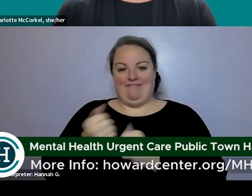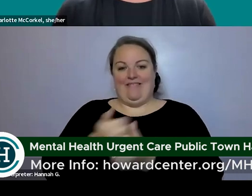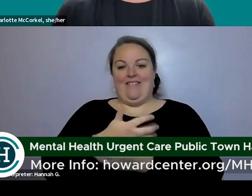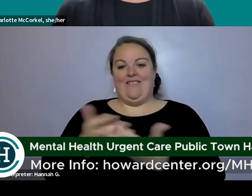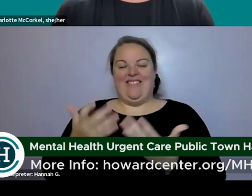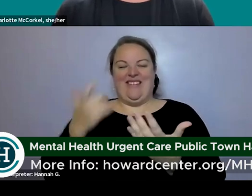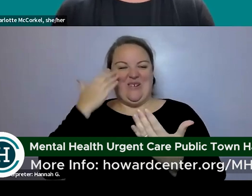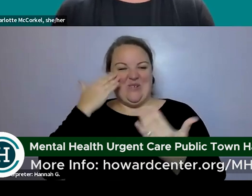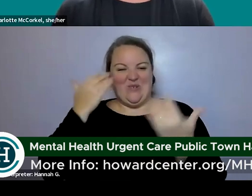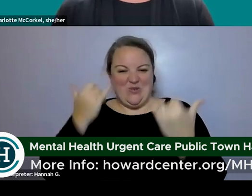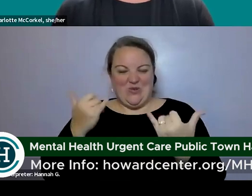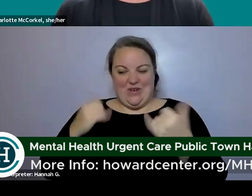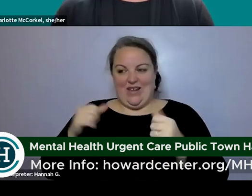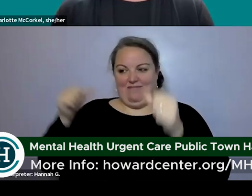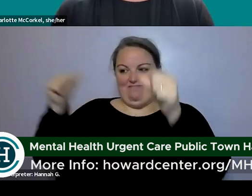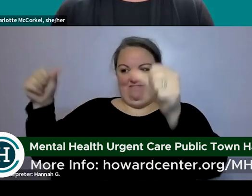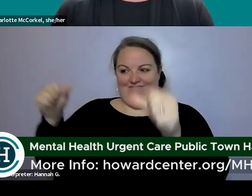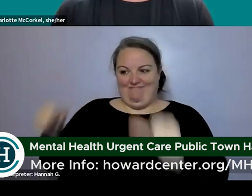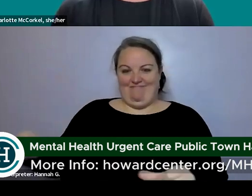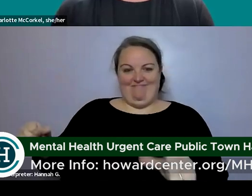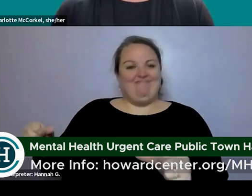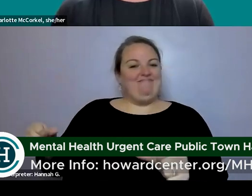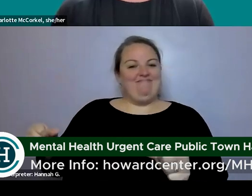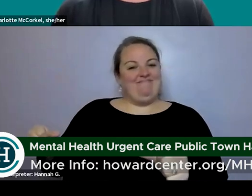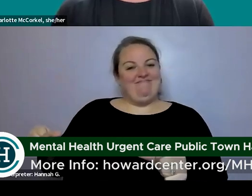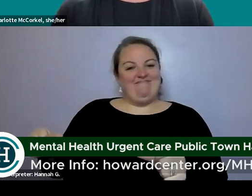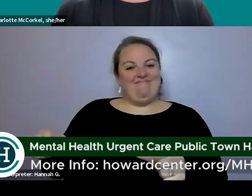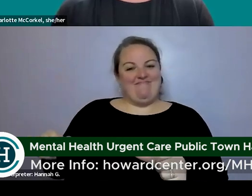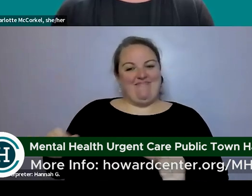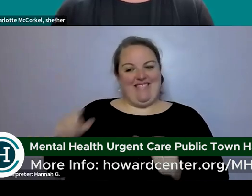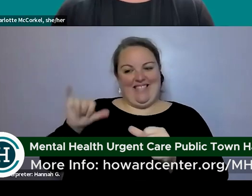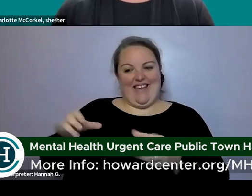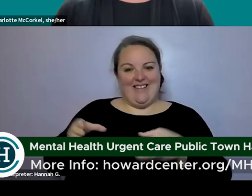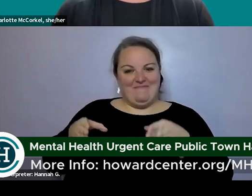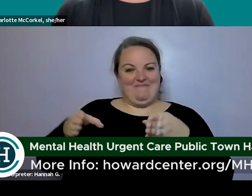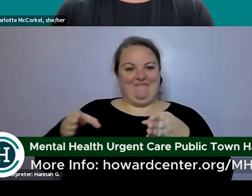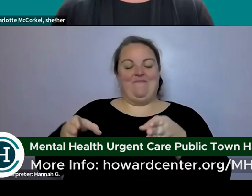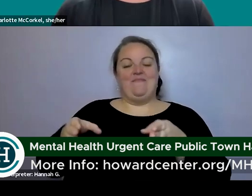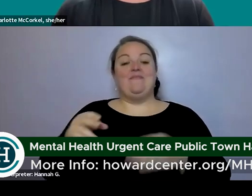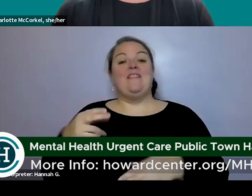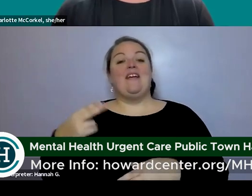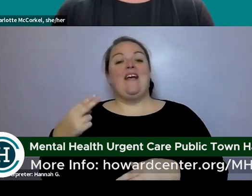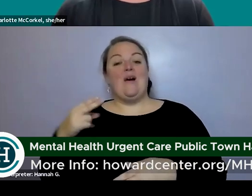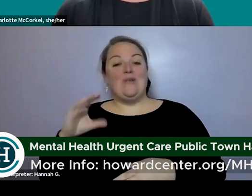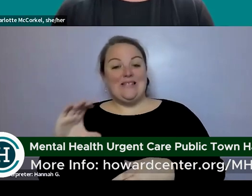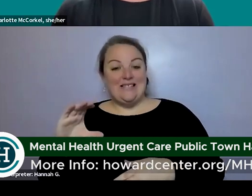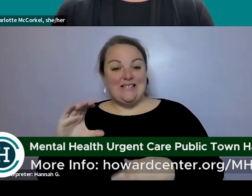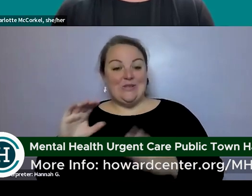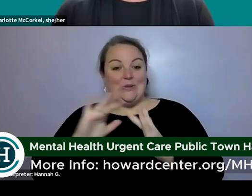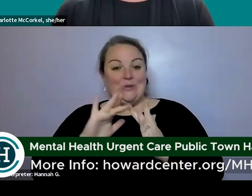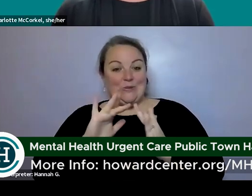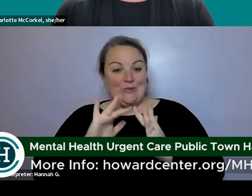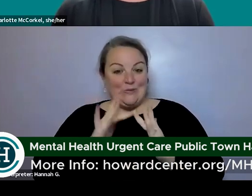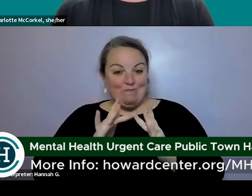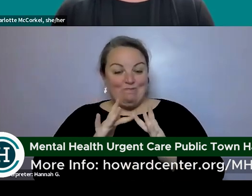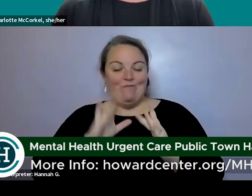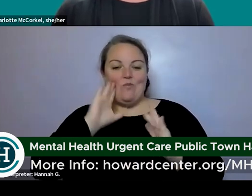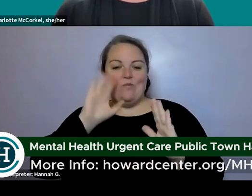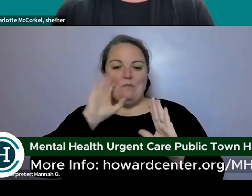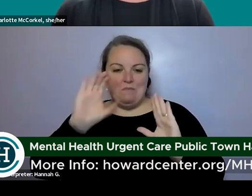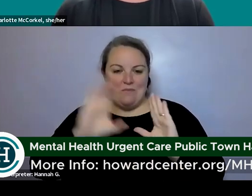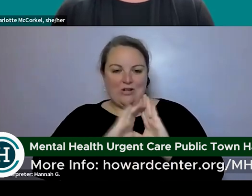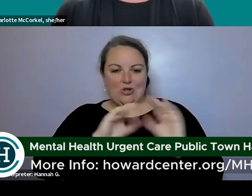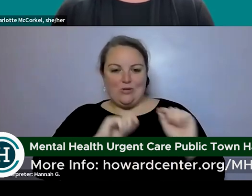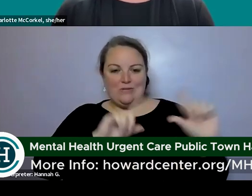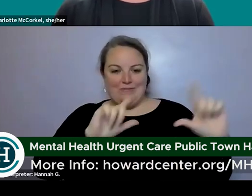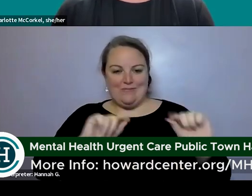was put out at one south prospect and so on howard center's website we will have some photos to